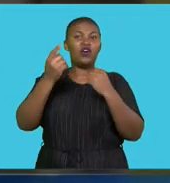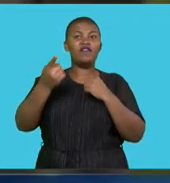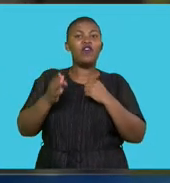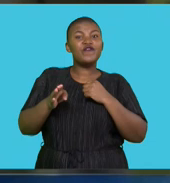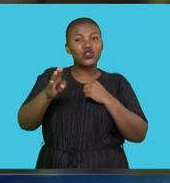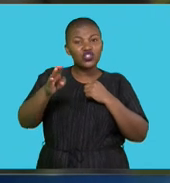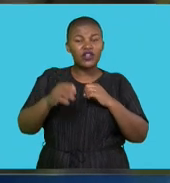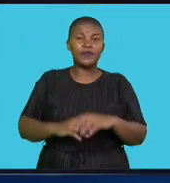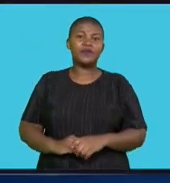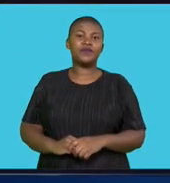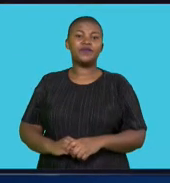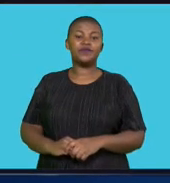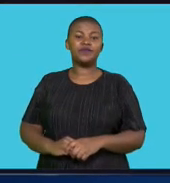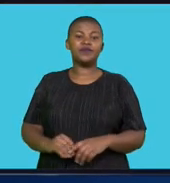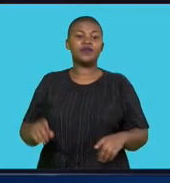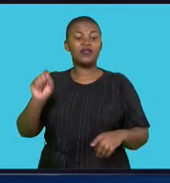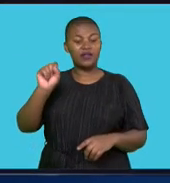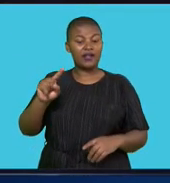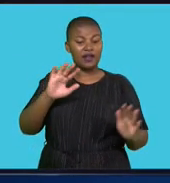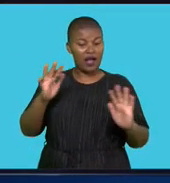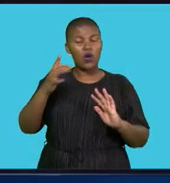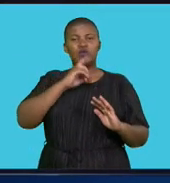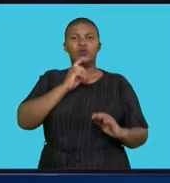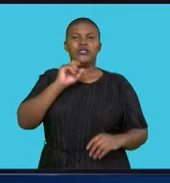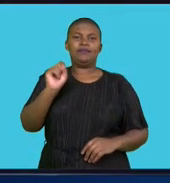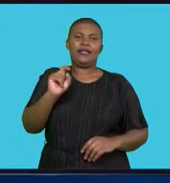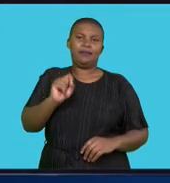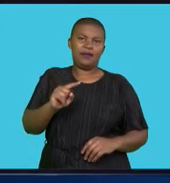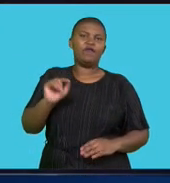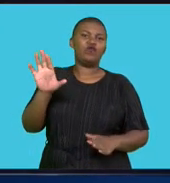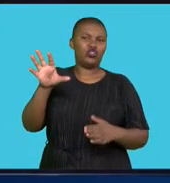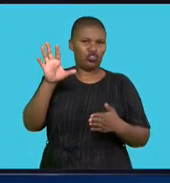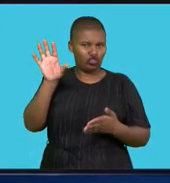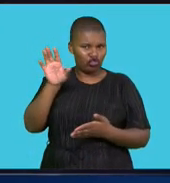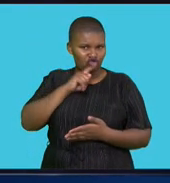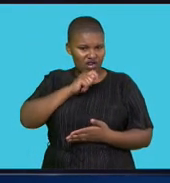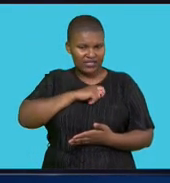And this is where the Resilience and Sustainability Trust comes.